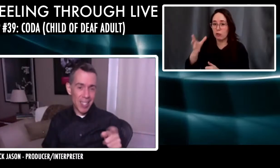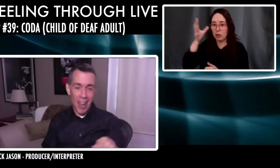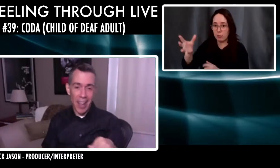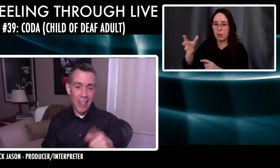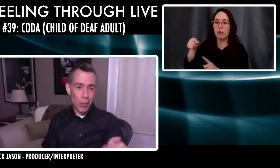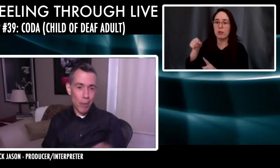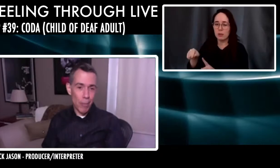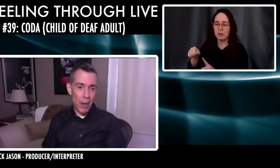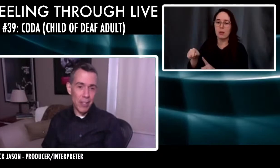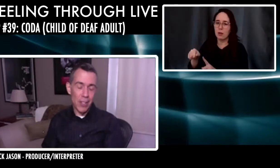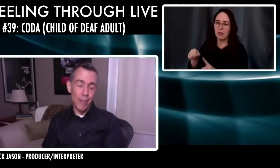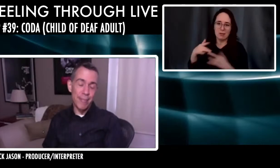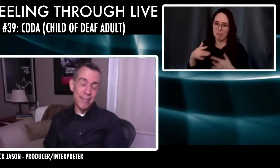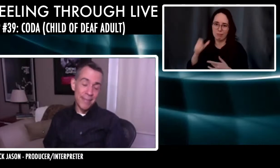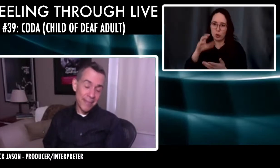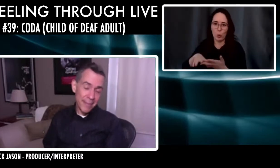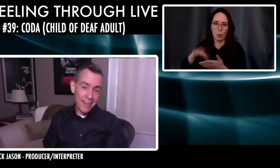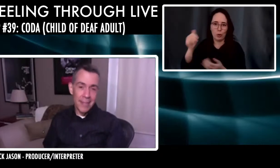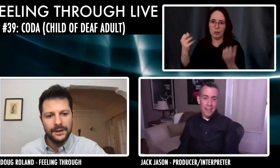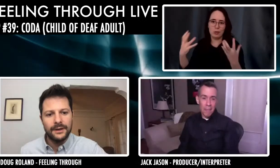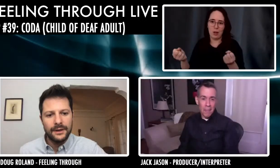and sign with their parents. So.